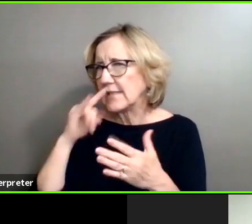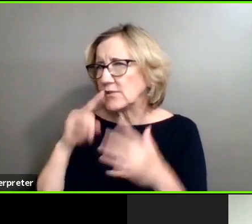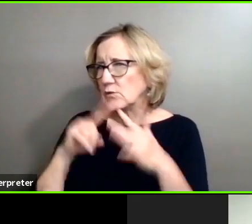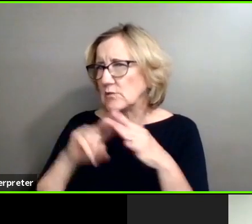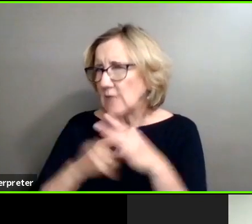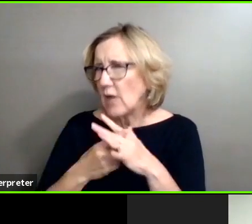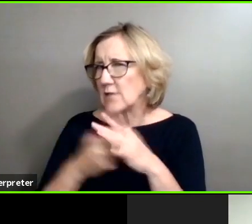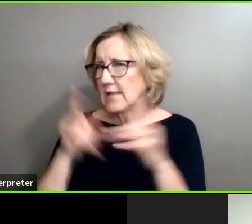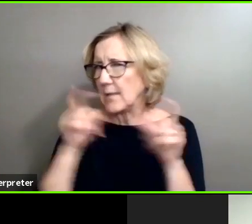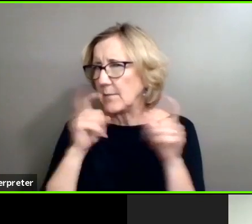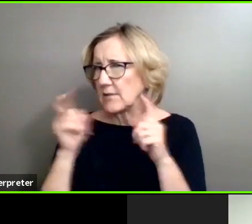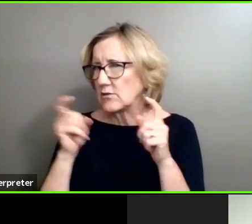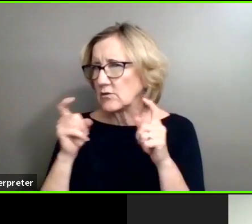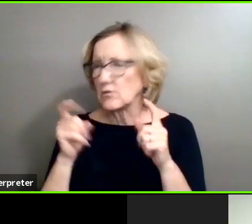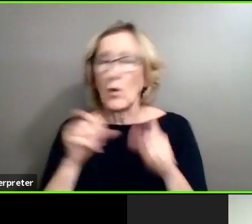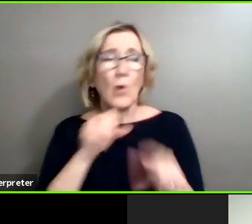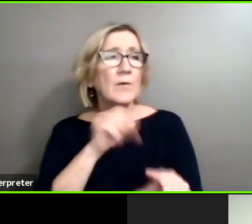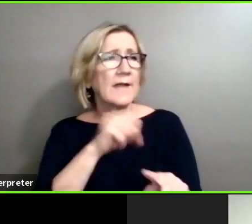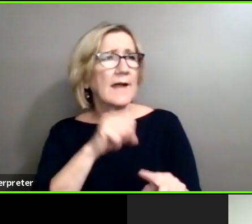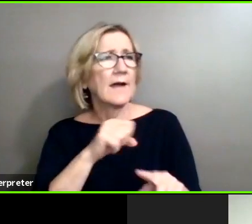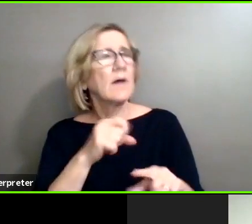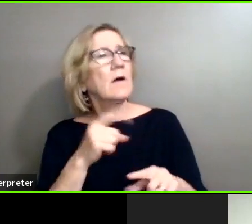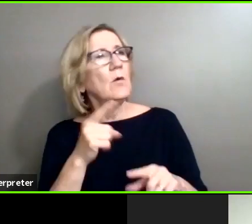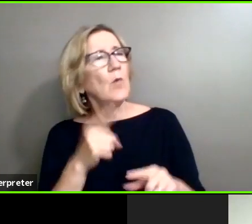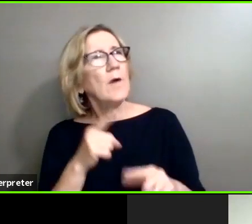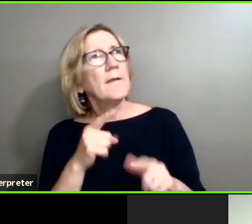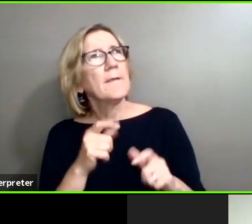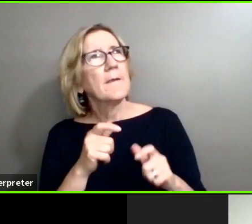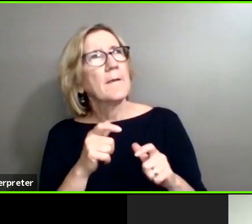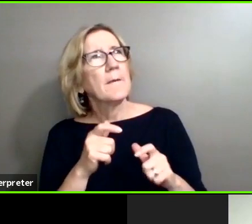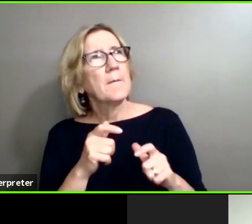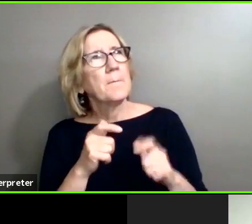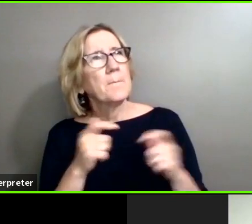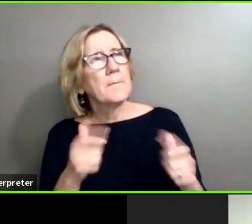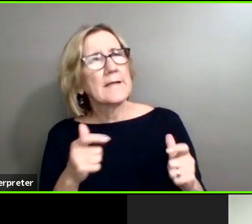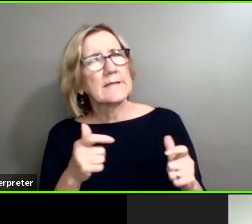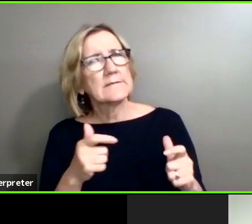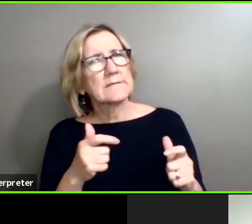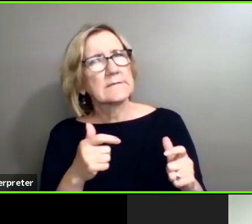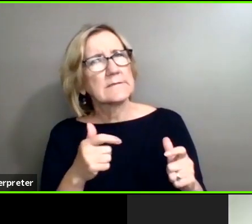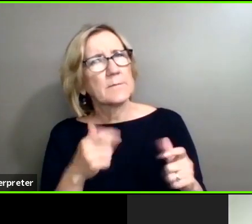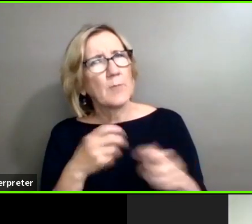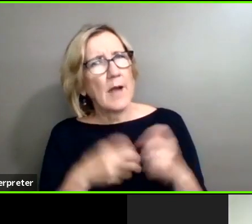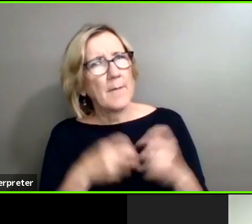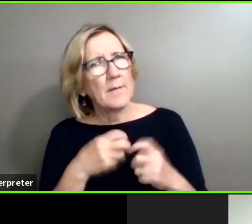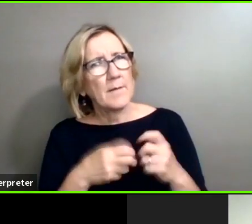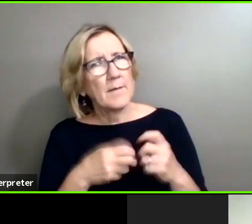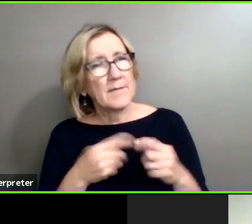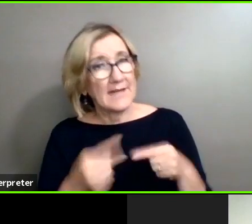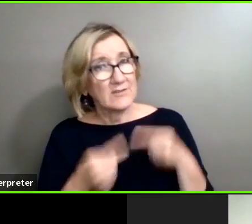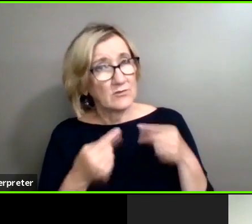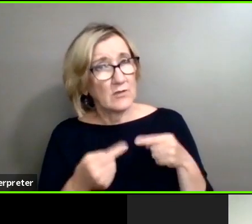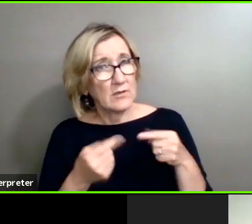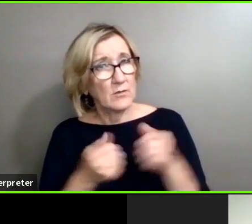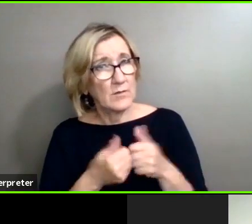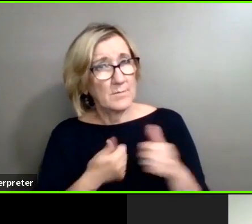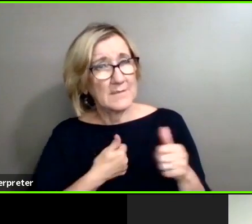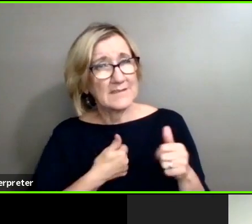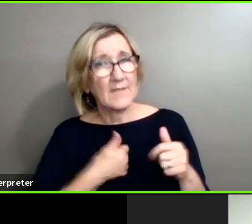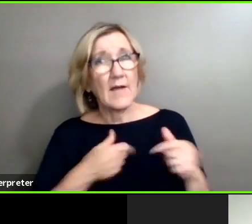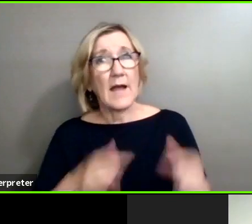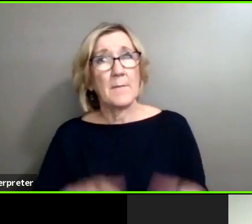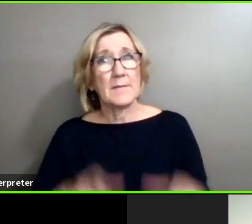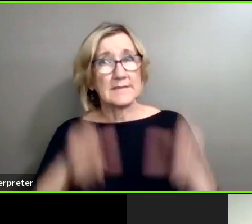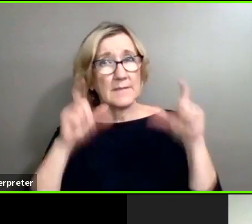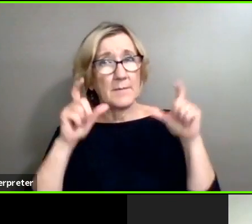One of the biggest hurdles, me, myself, I struggled with when I first started is I picked up a camera